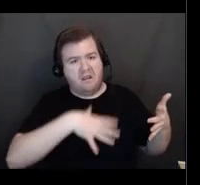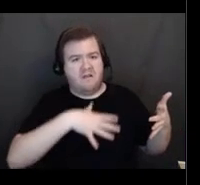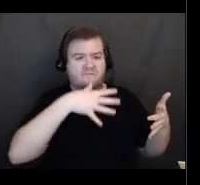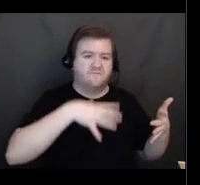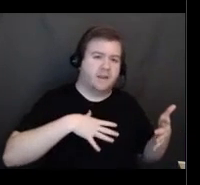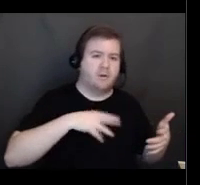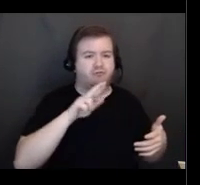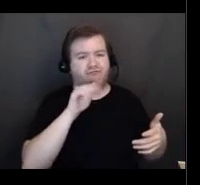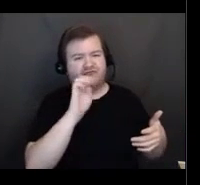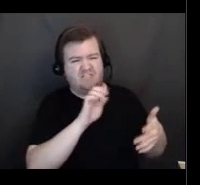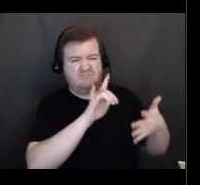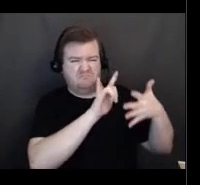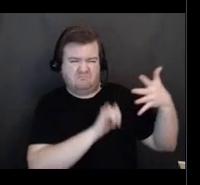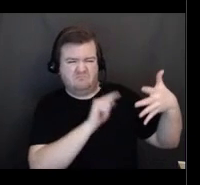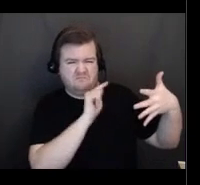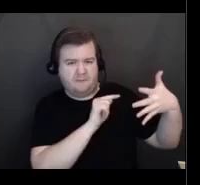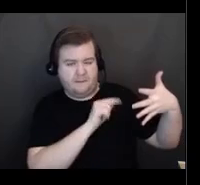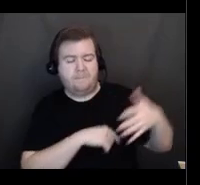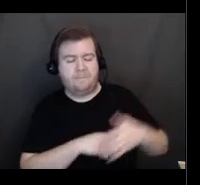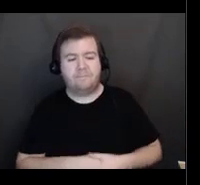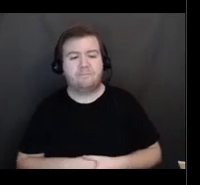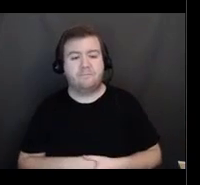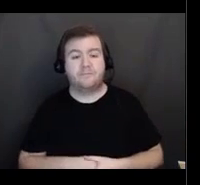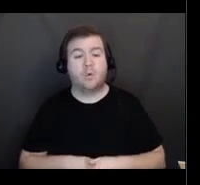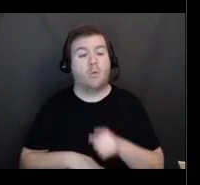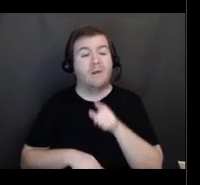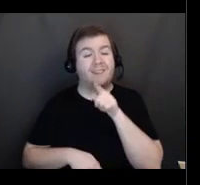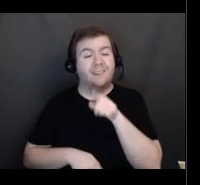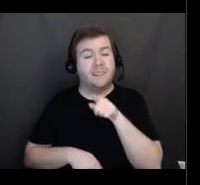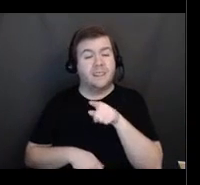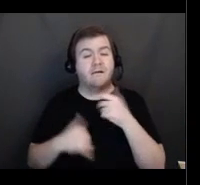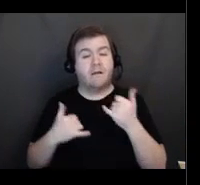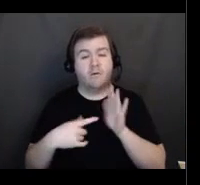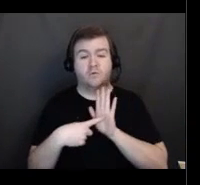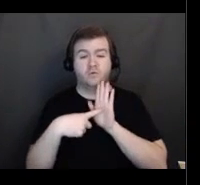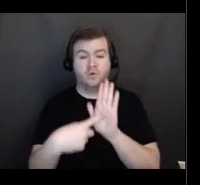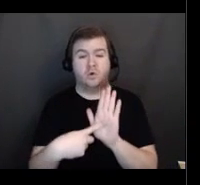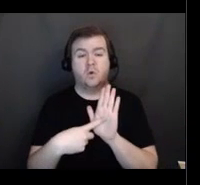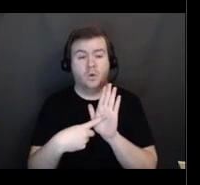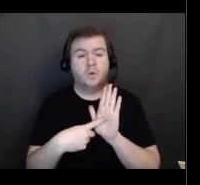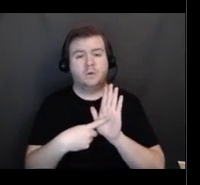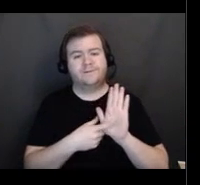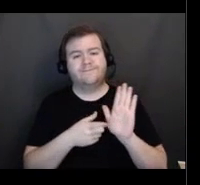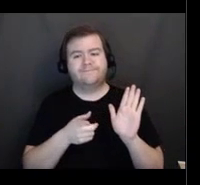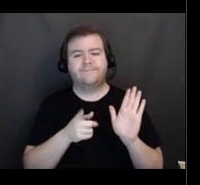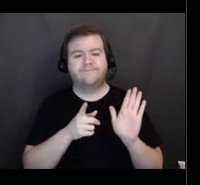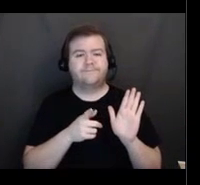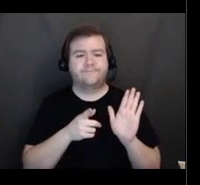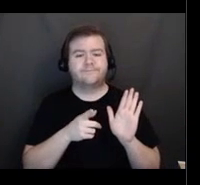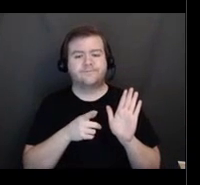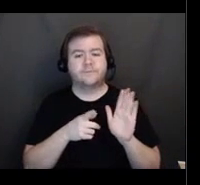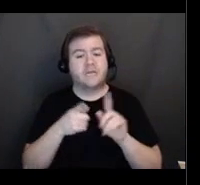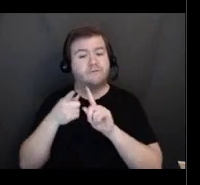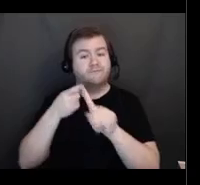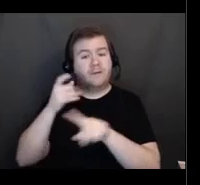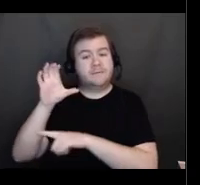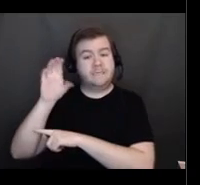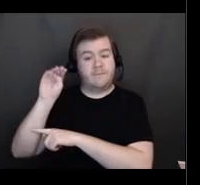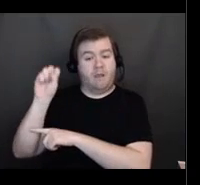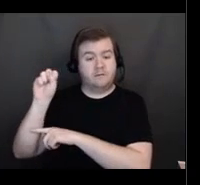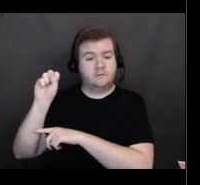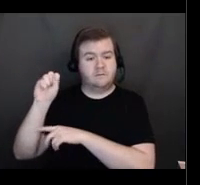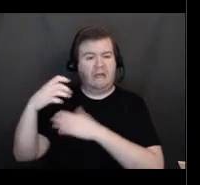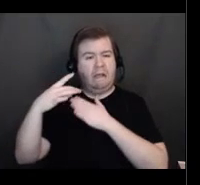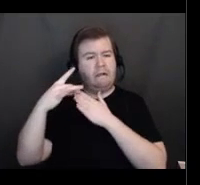So what this screen is showing you, this is, again, a guide from CMS and